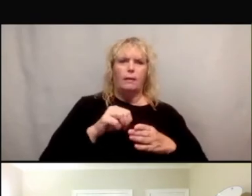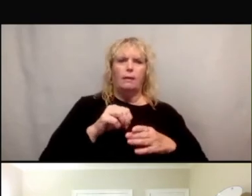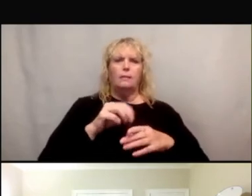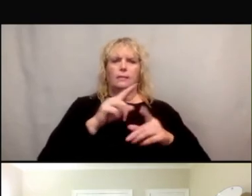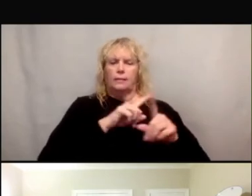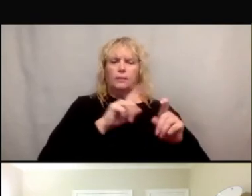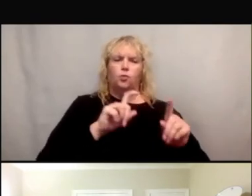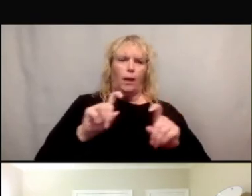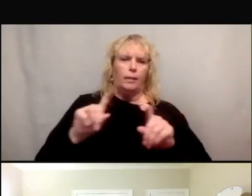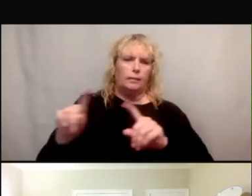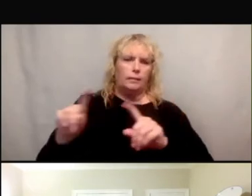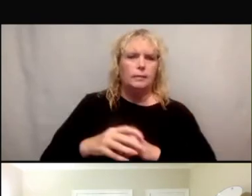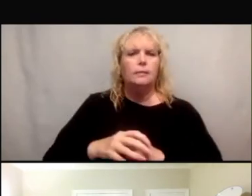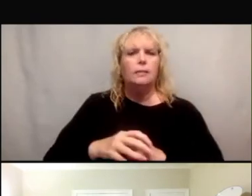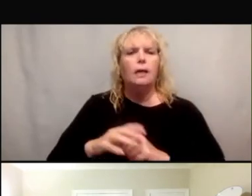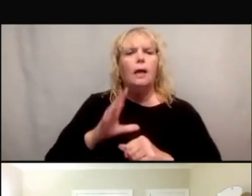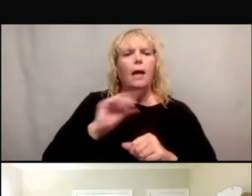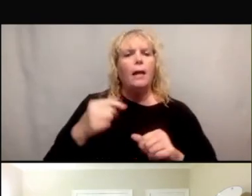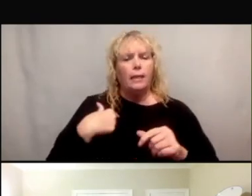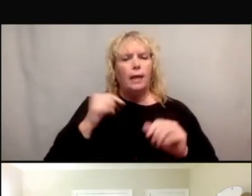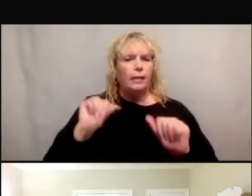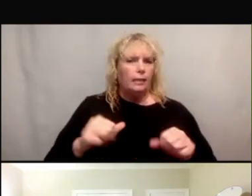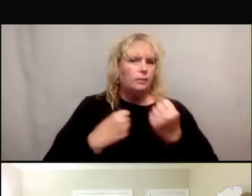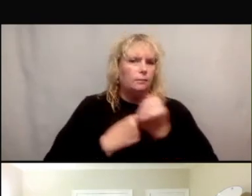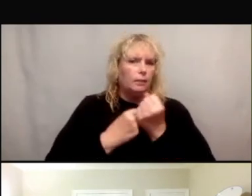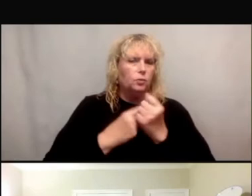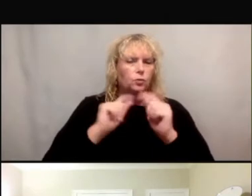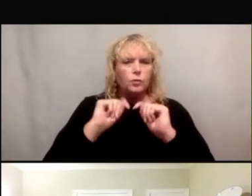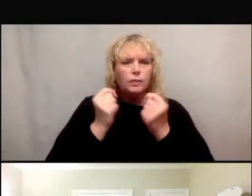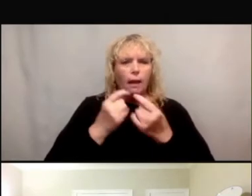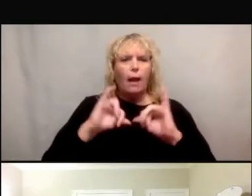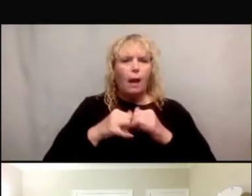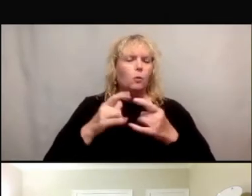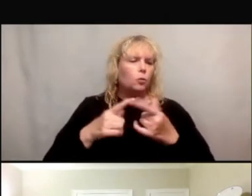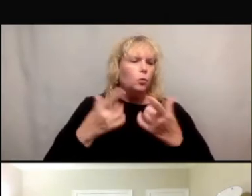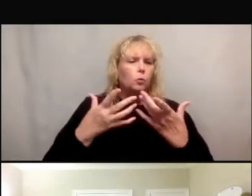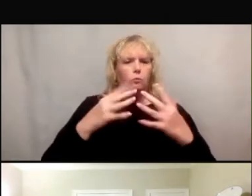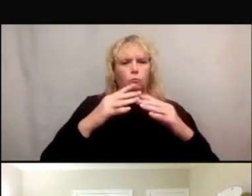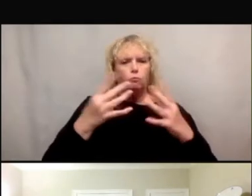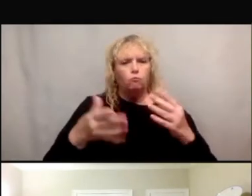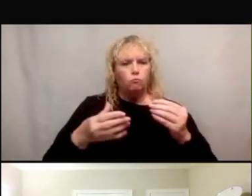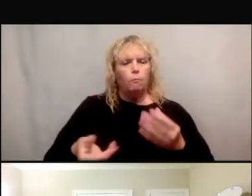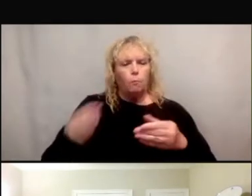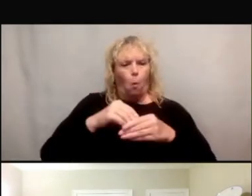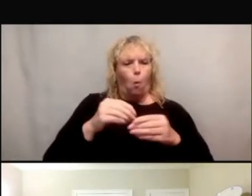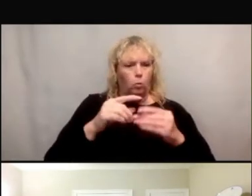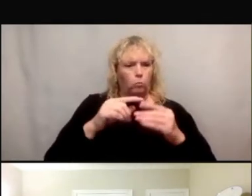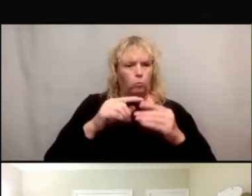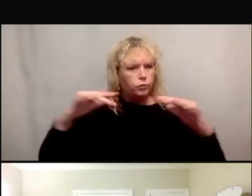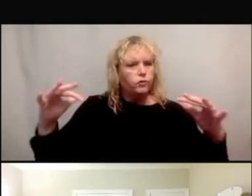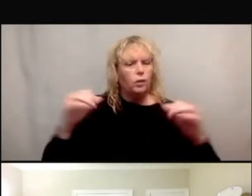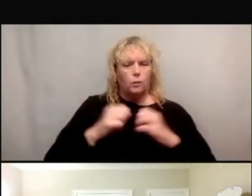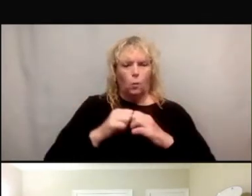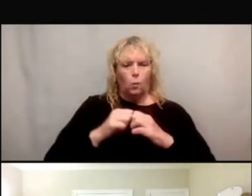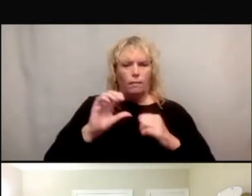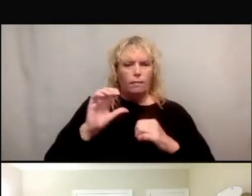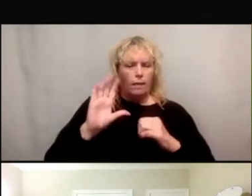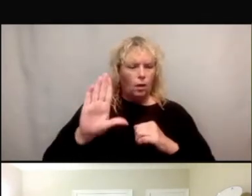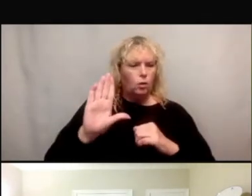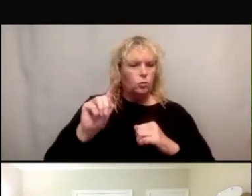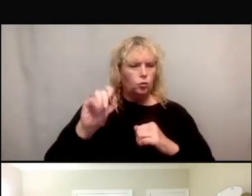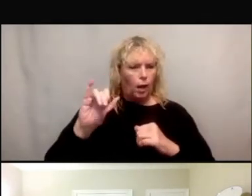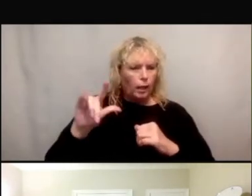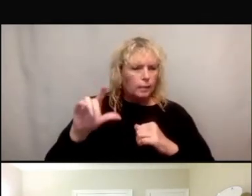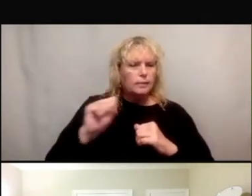IQVIA, I counsel study and sponsor teams on how to incorporate diversity and inclusion in their trials and their clinical development